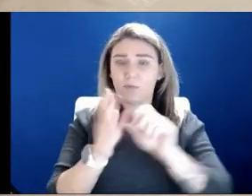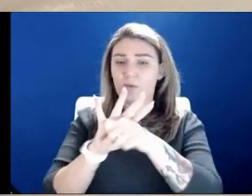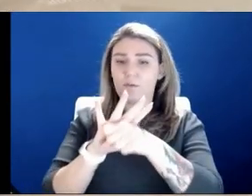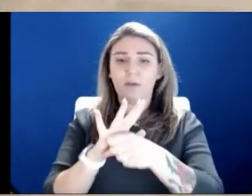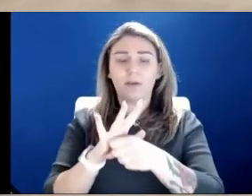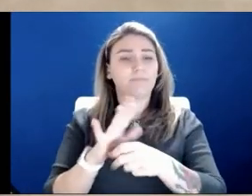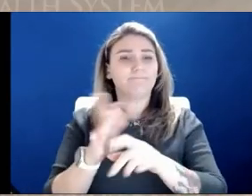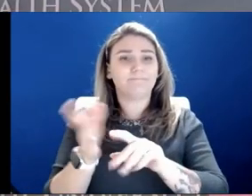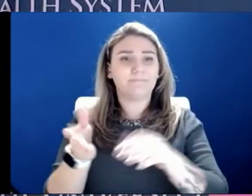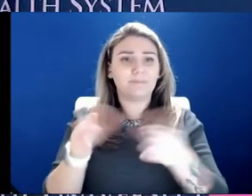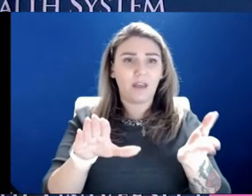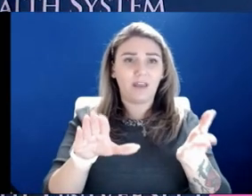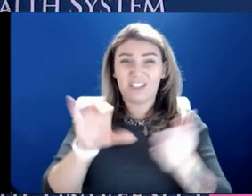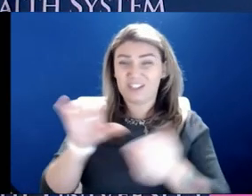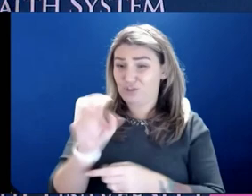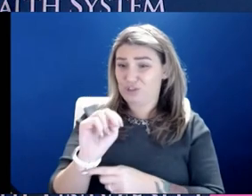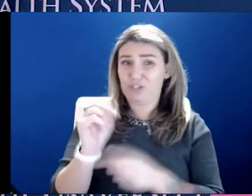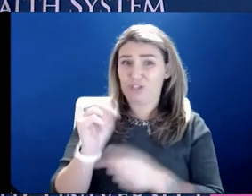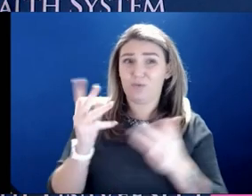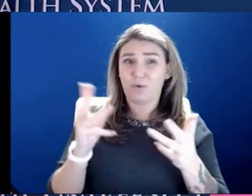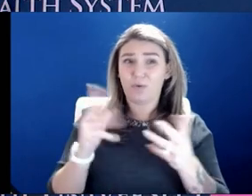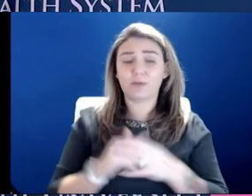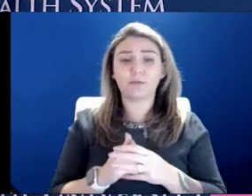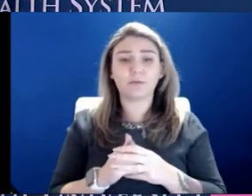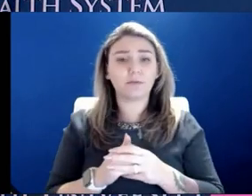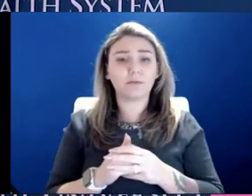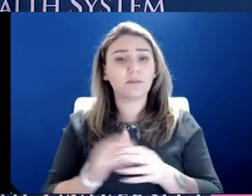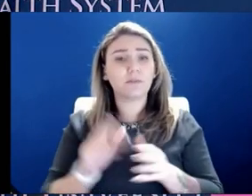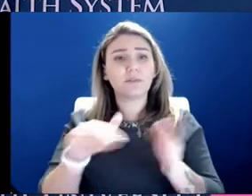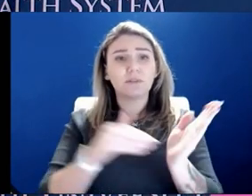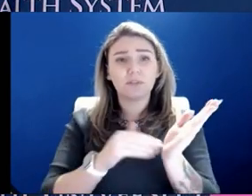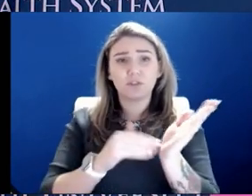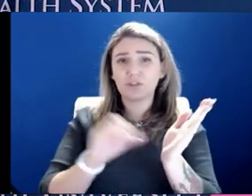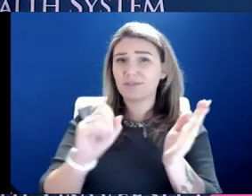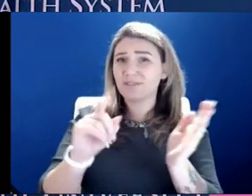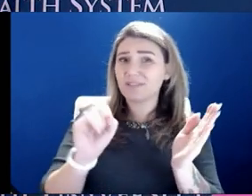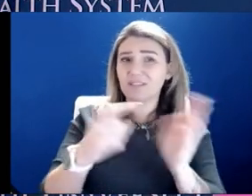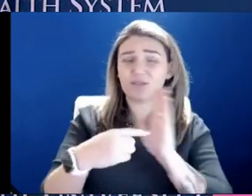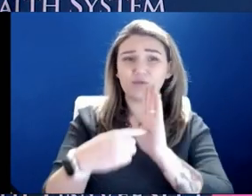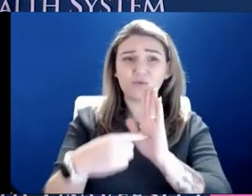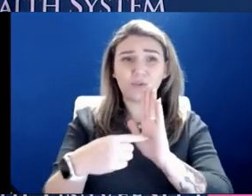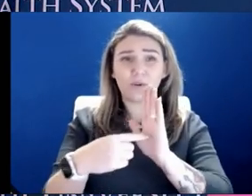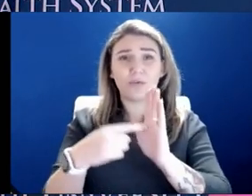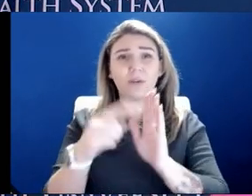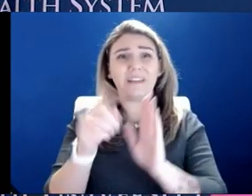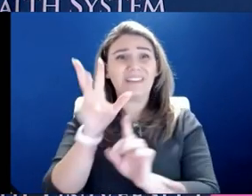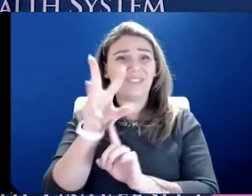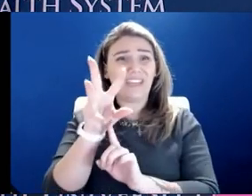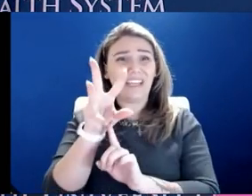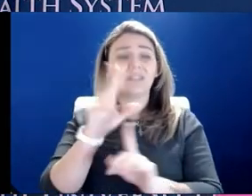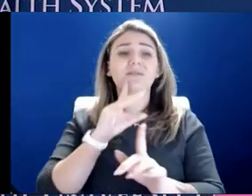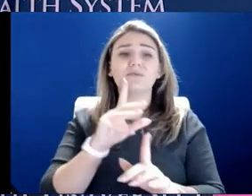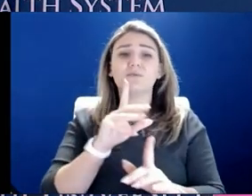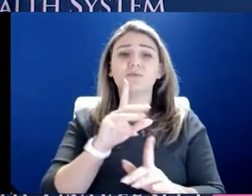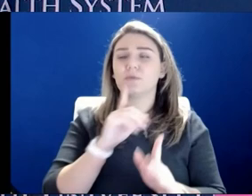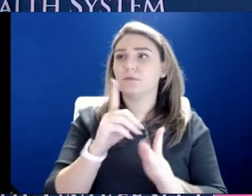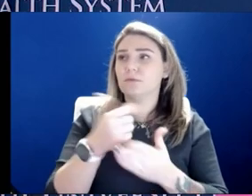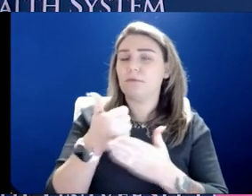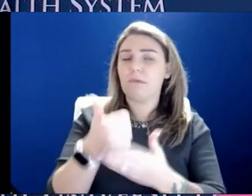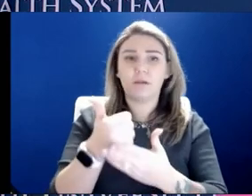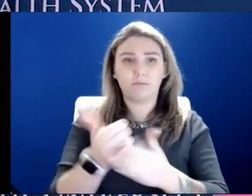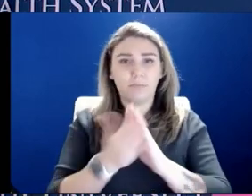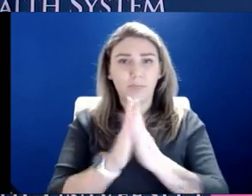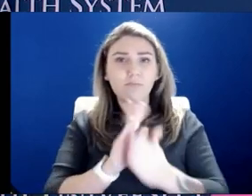January. So Dr. Seitz, I just think that showing these videos really helps make it real for folks watching.